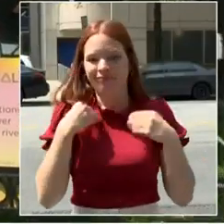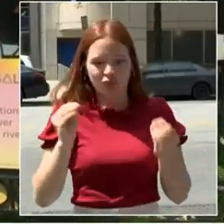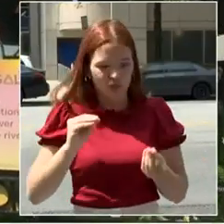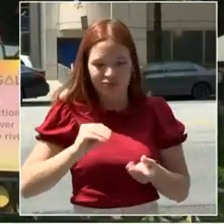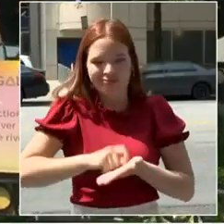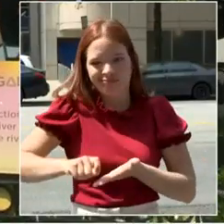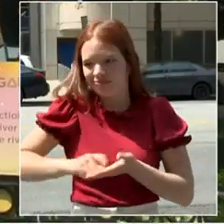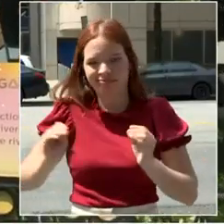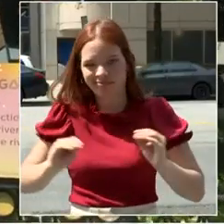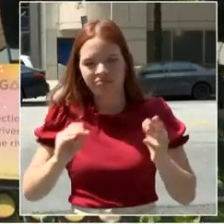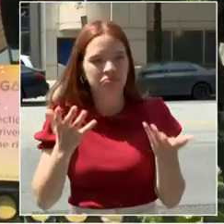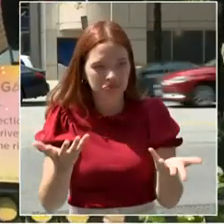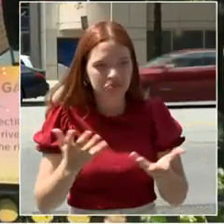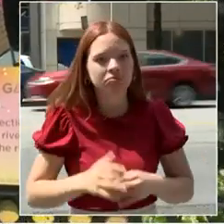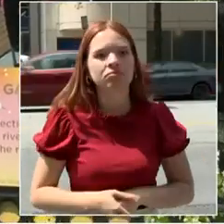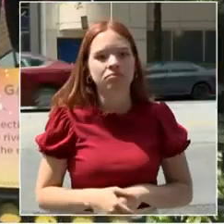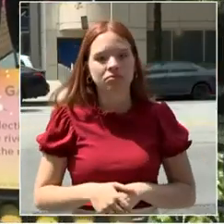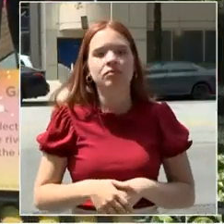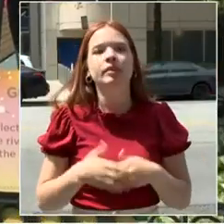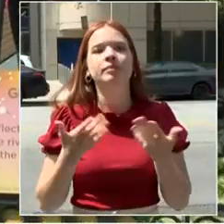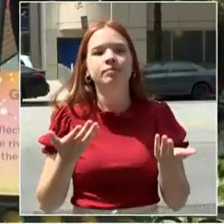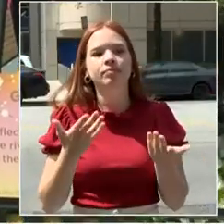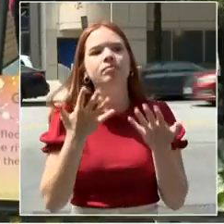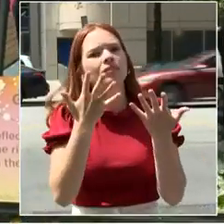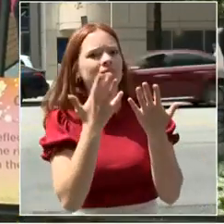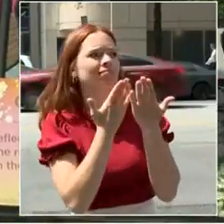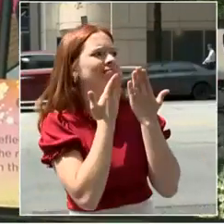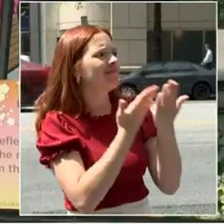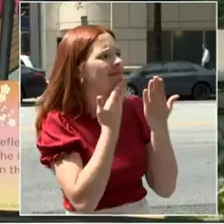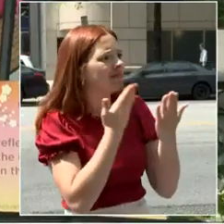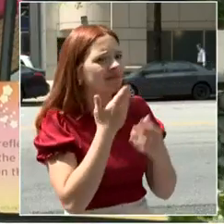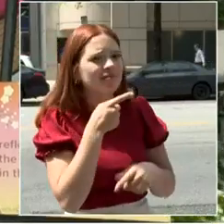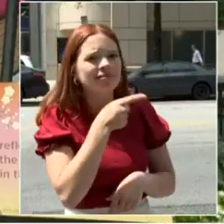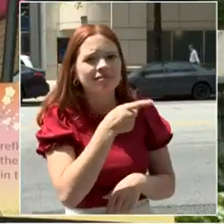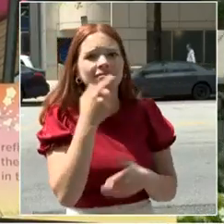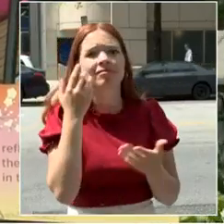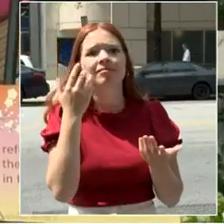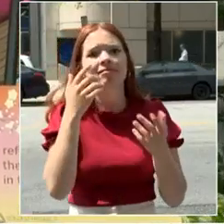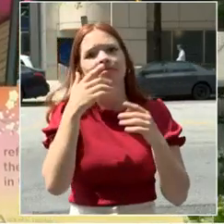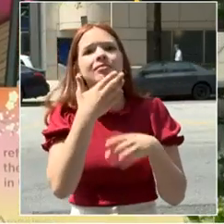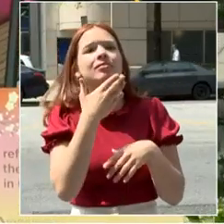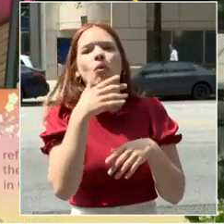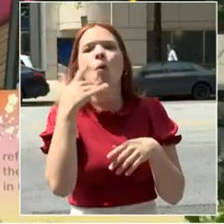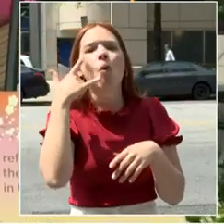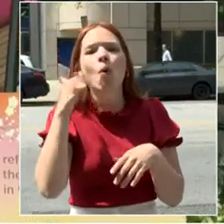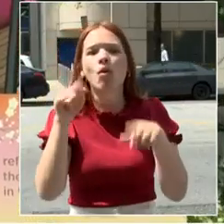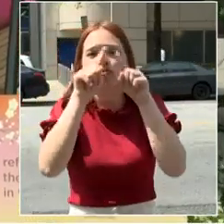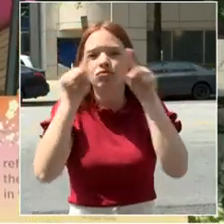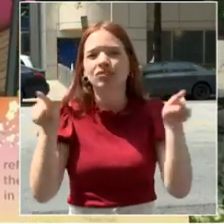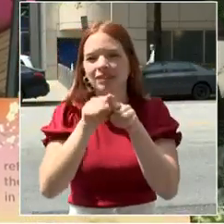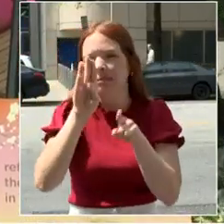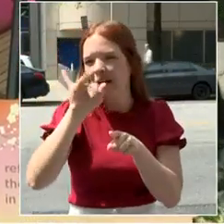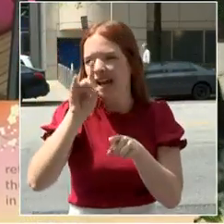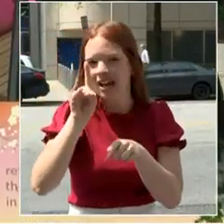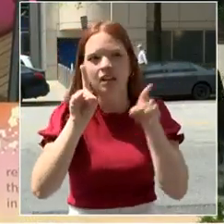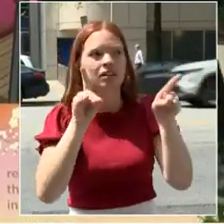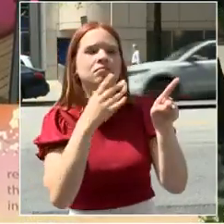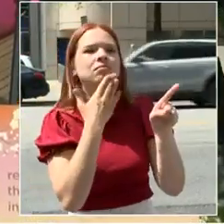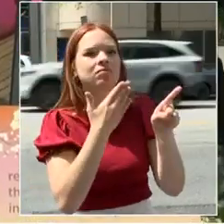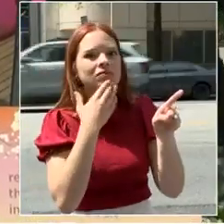start with thanking Andrews so much and Golden Triangle for transforming our neighborhood to be a masterpiece.